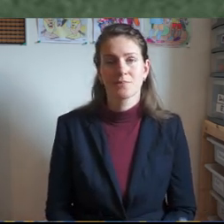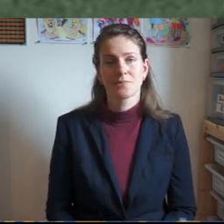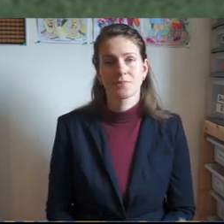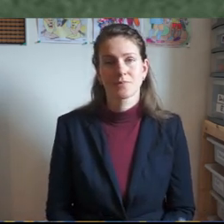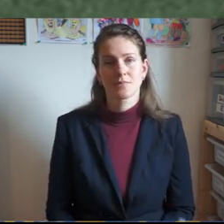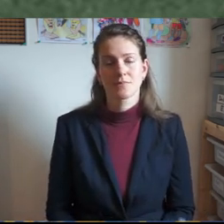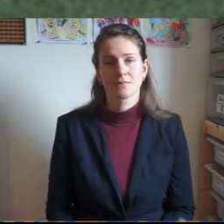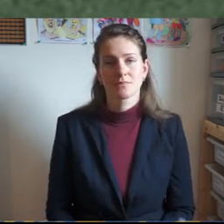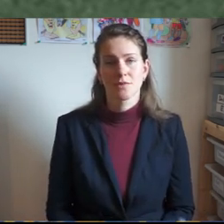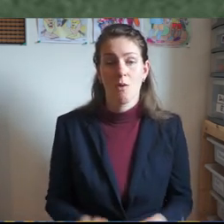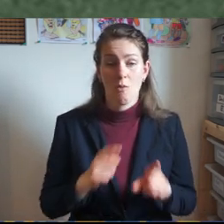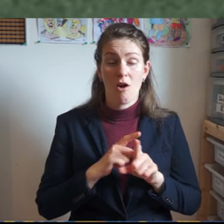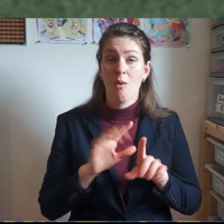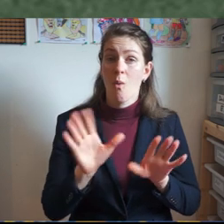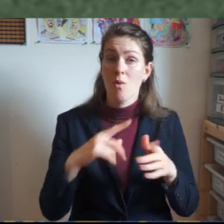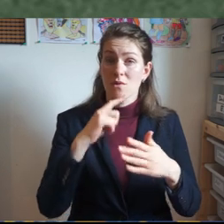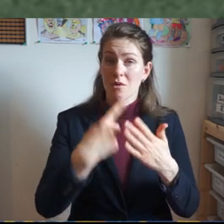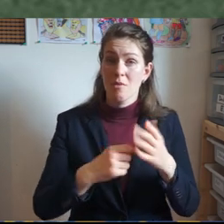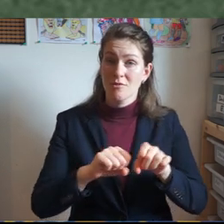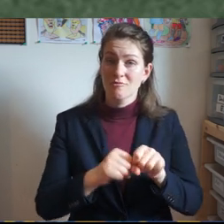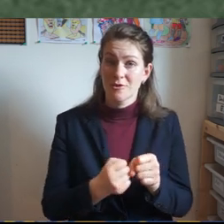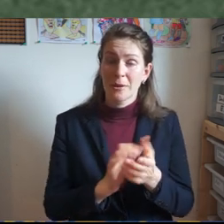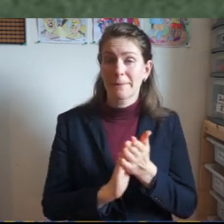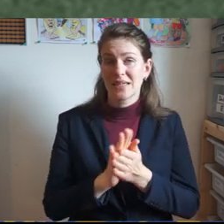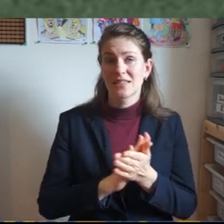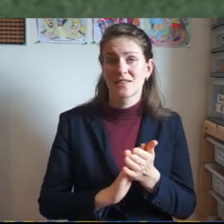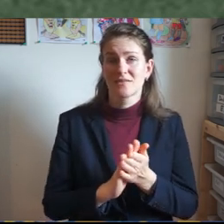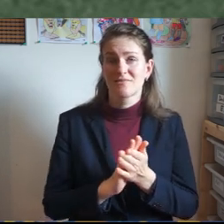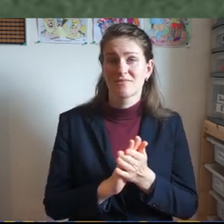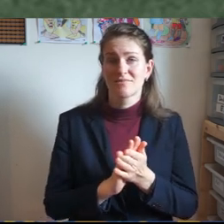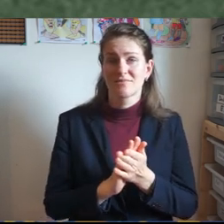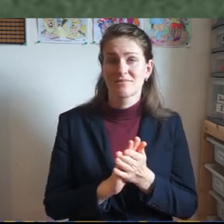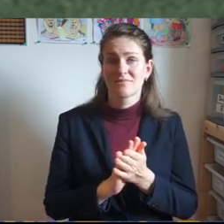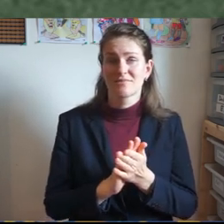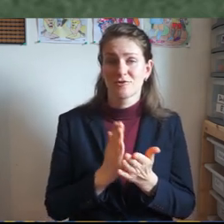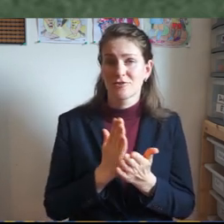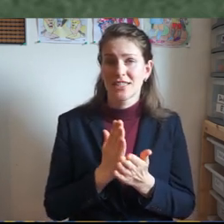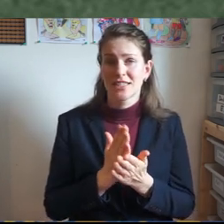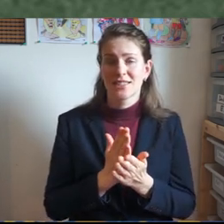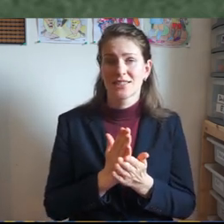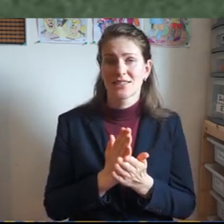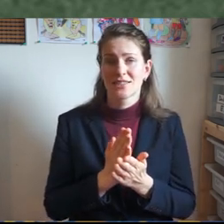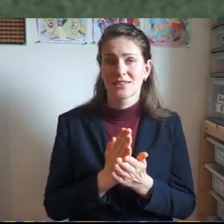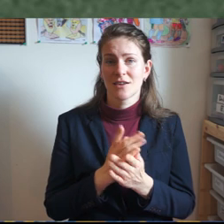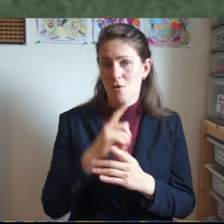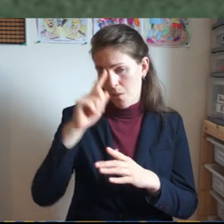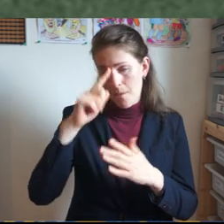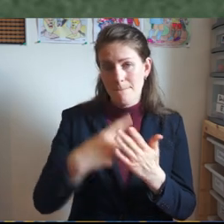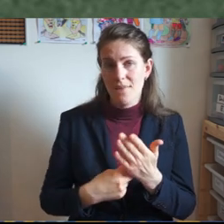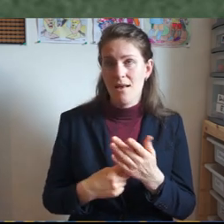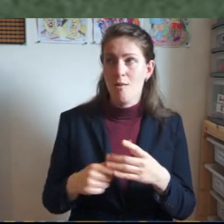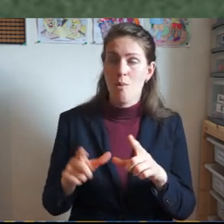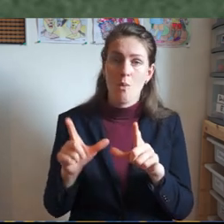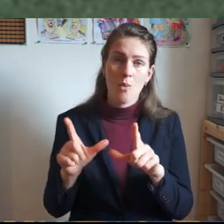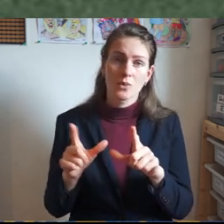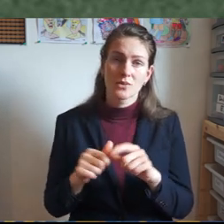he is actually not obeying the Lord and so he has broken all the commandments